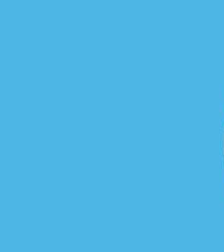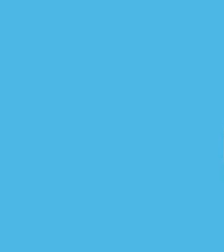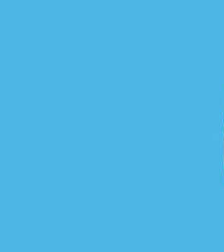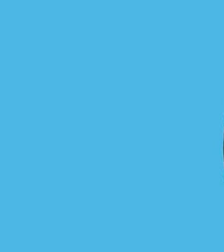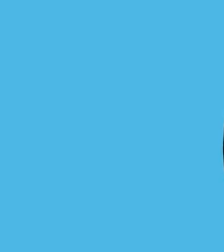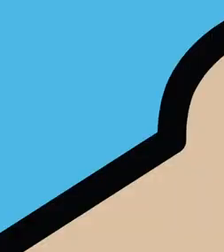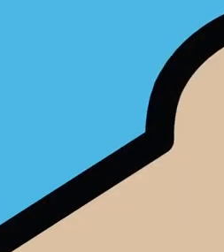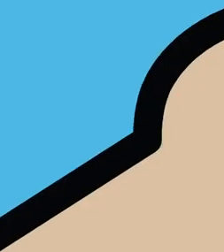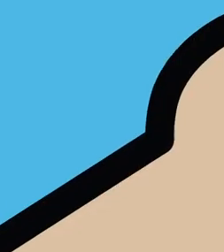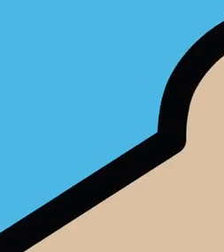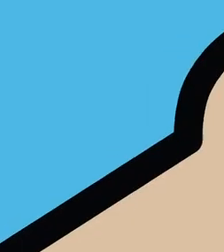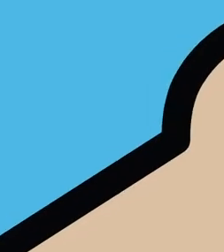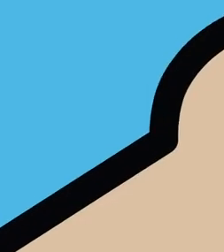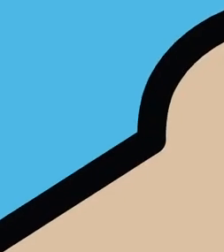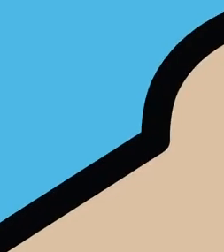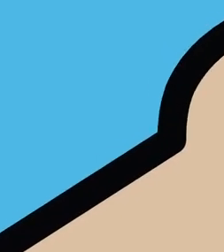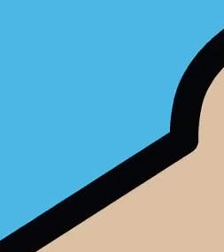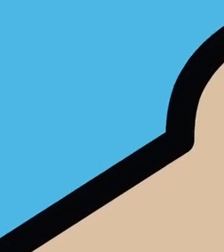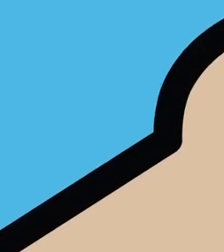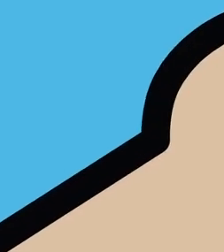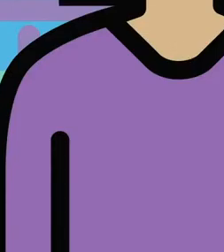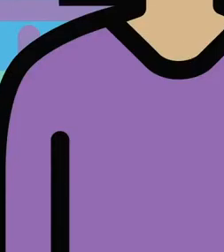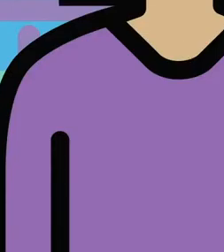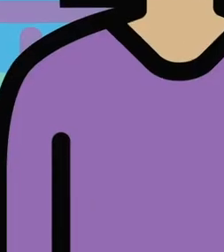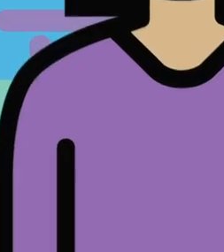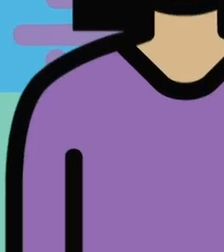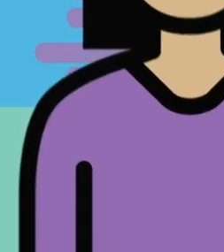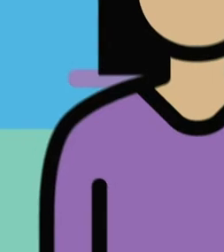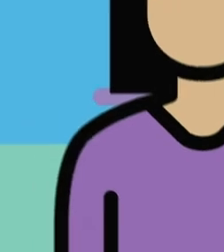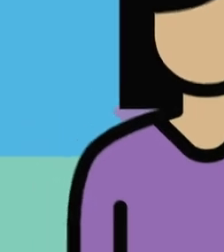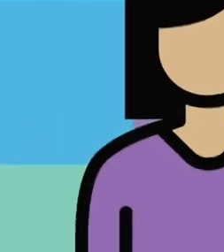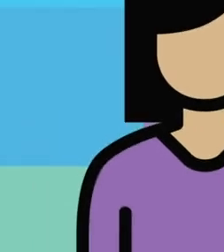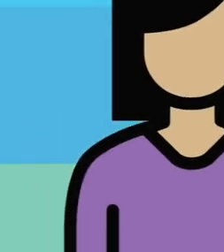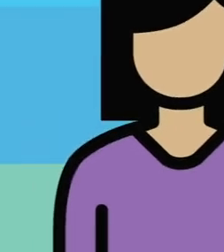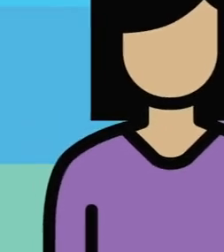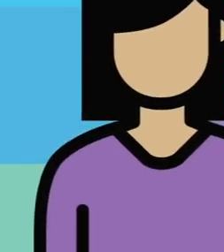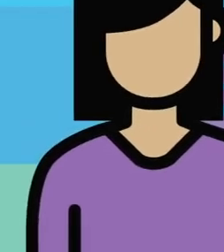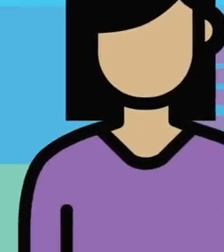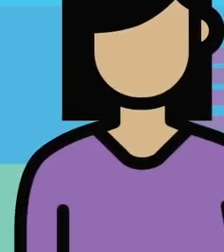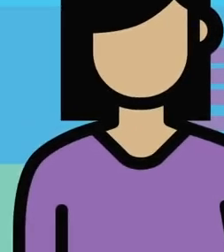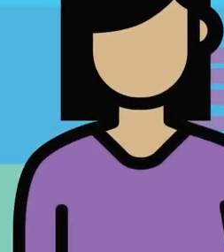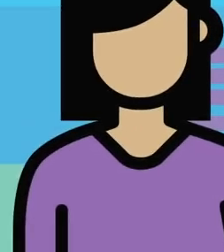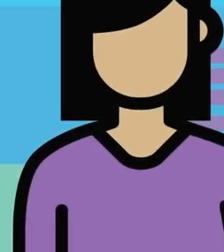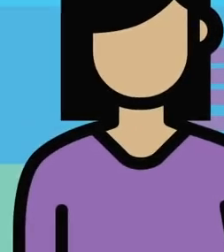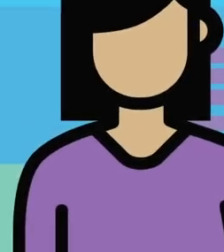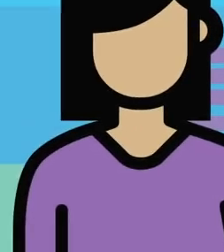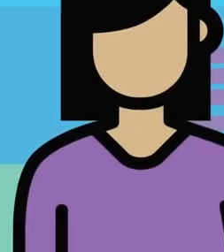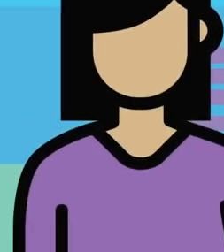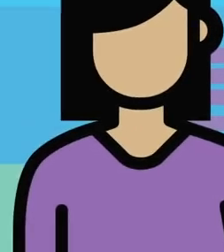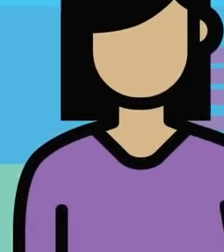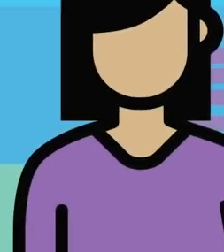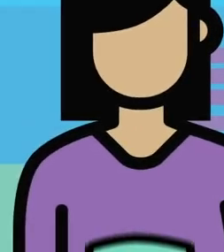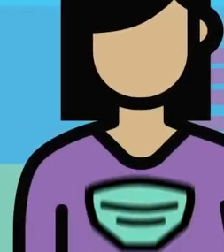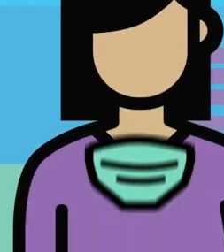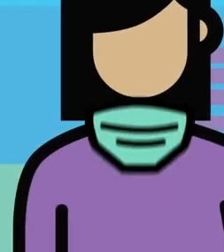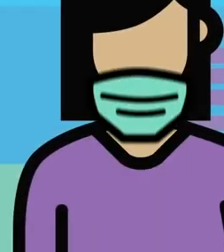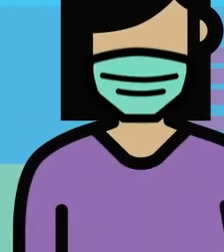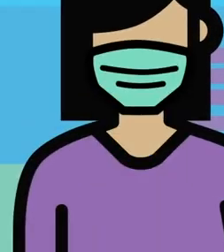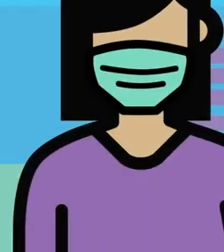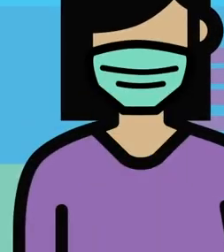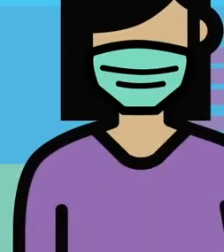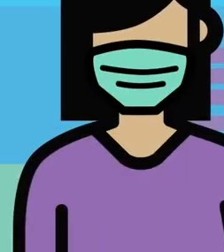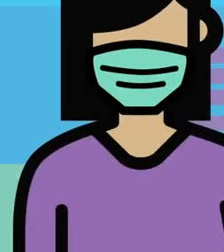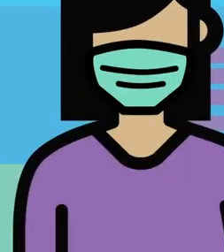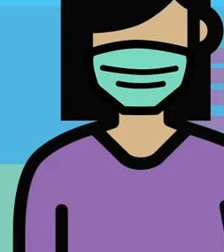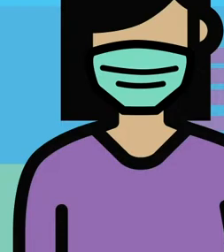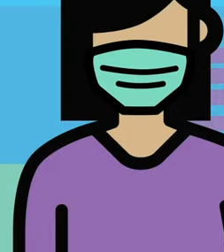of COVID-19. In addition to washing our hands, keeping two meters apart, and wearing a non-medical mask or face covering